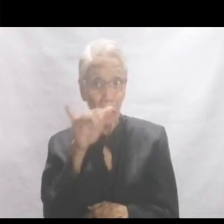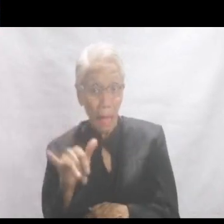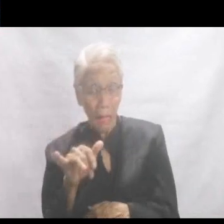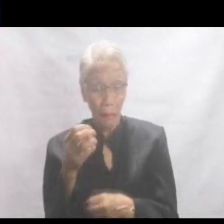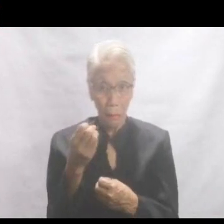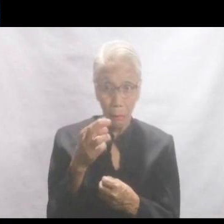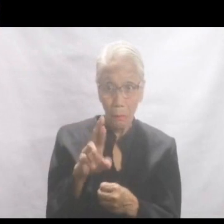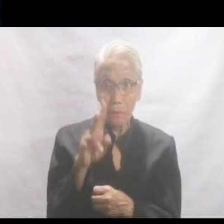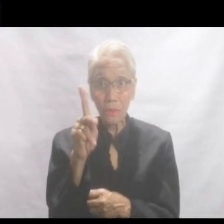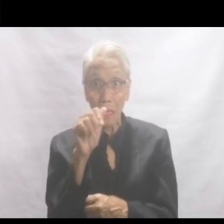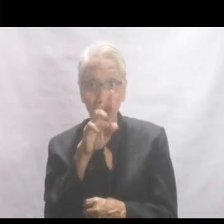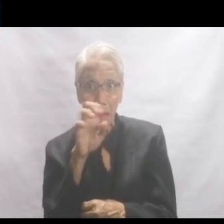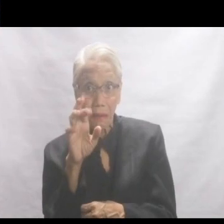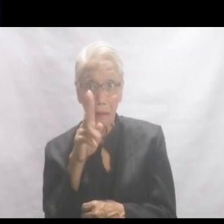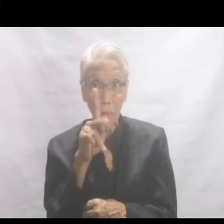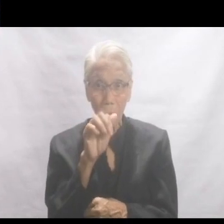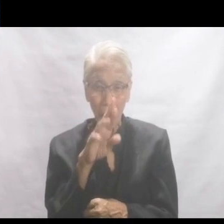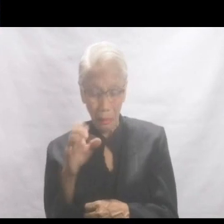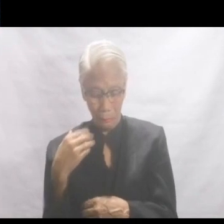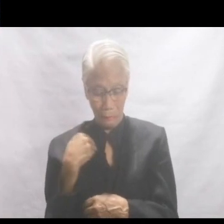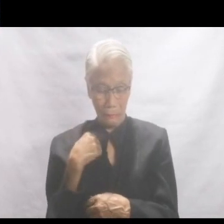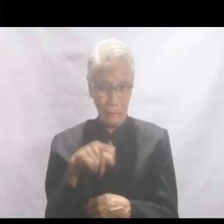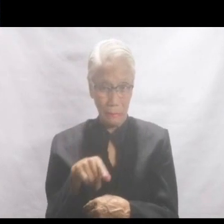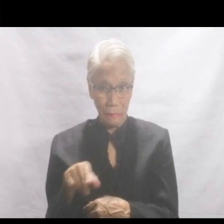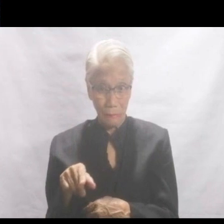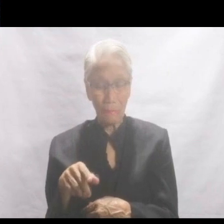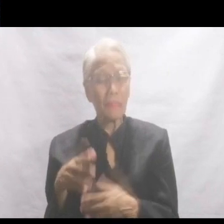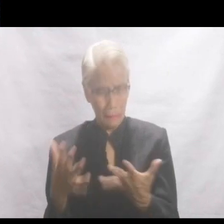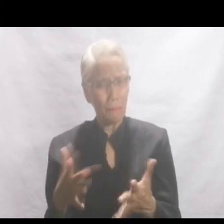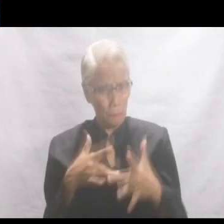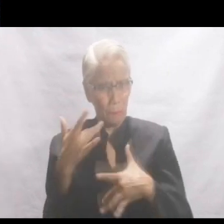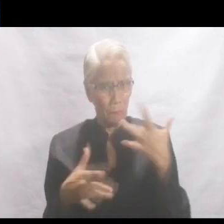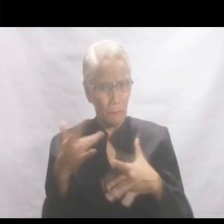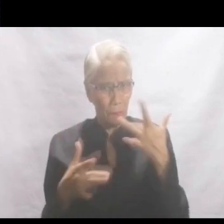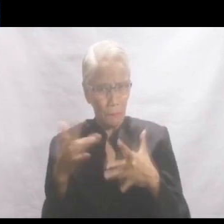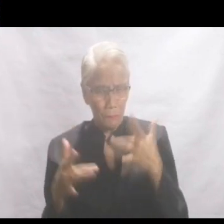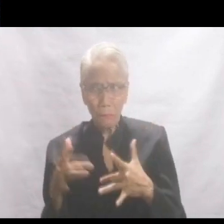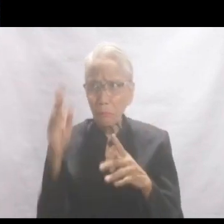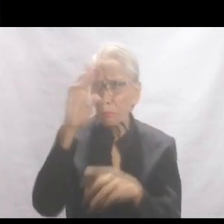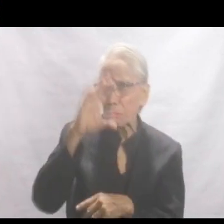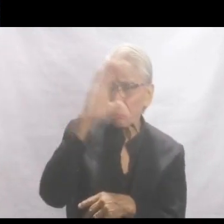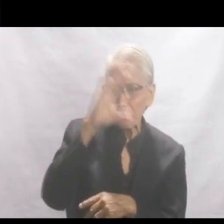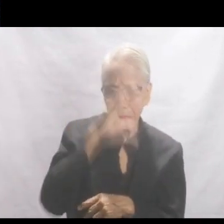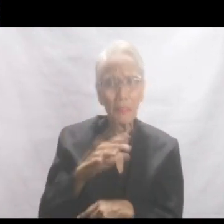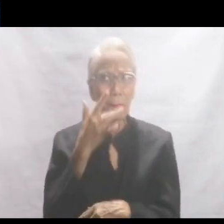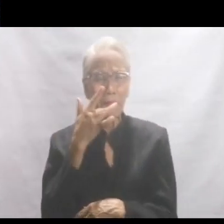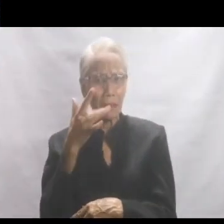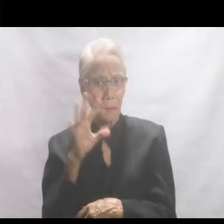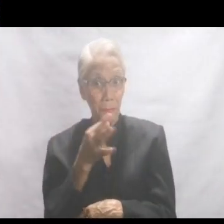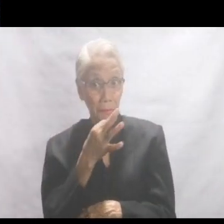Haha. Kaya, may excitement din naman mag-explore ng mga lugar kung saan merong masarap na food. Hmm.